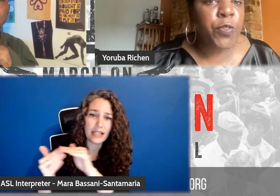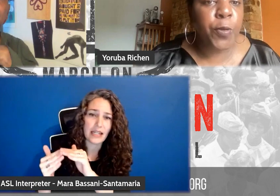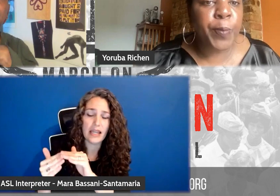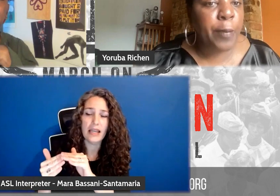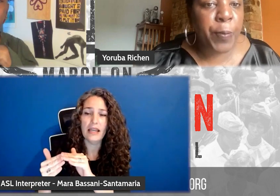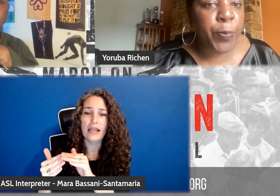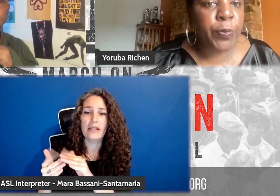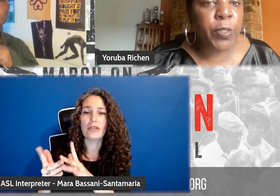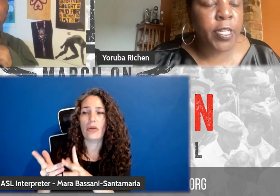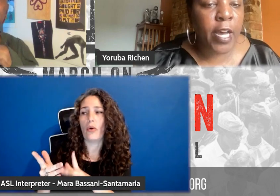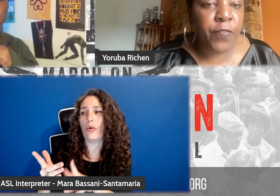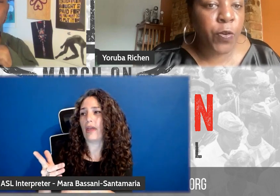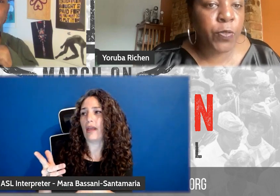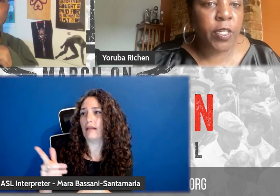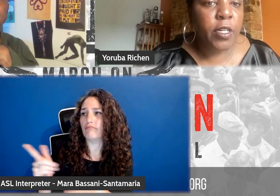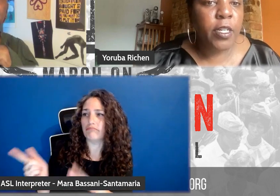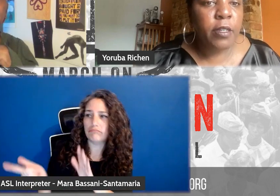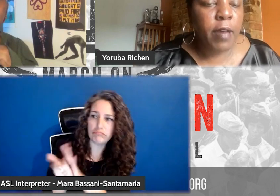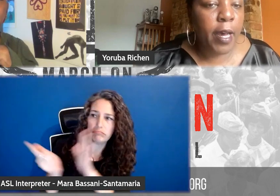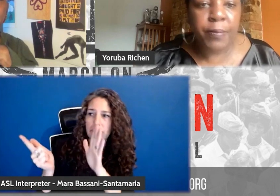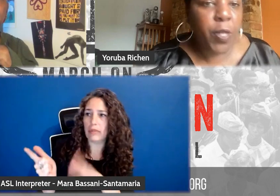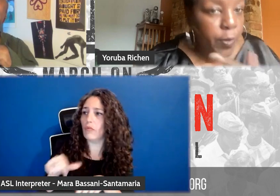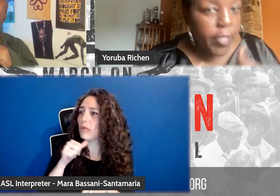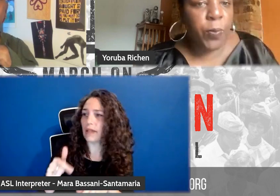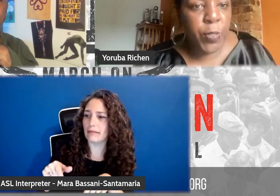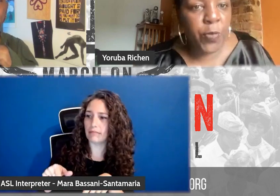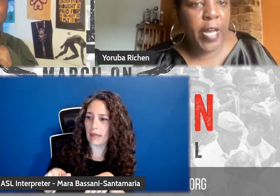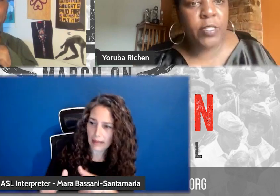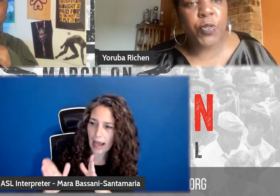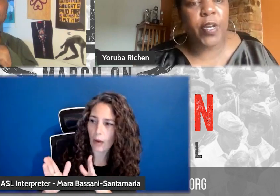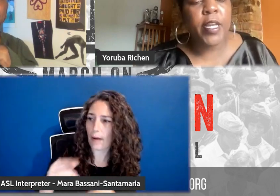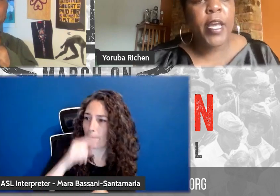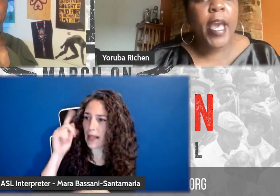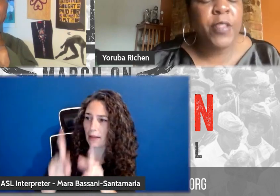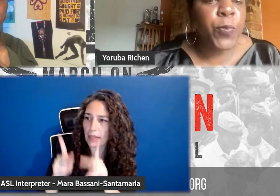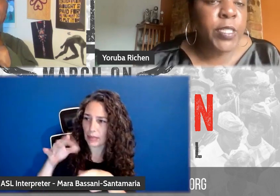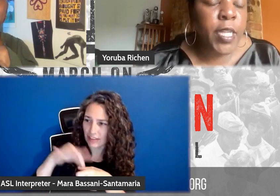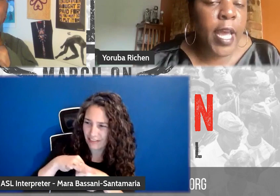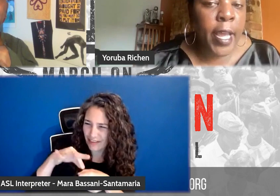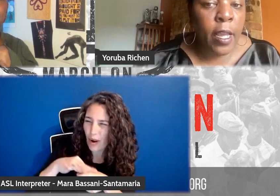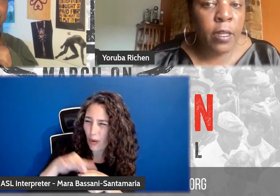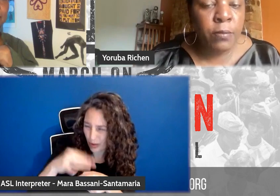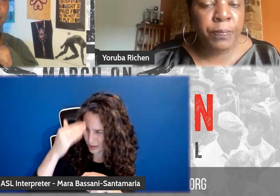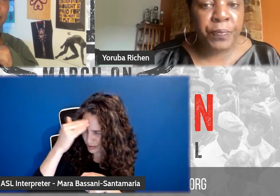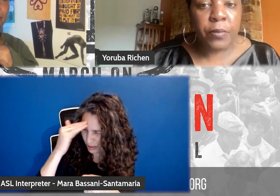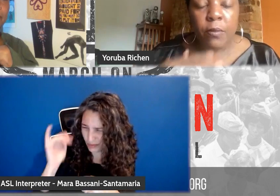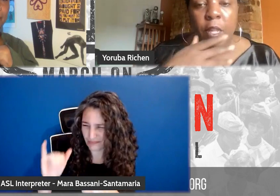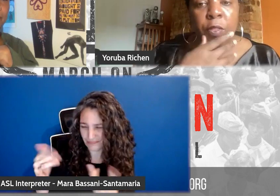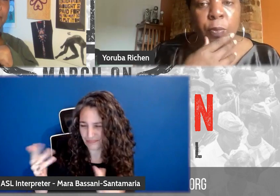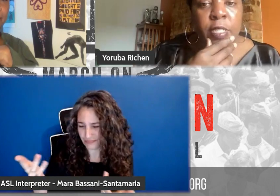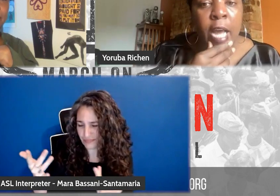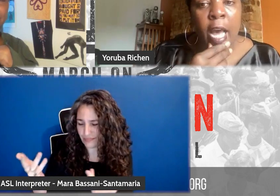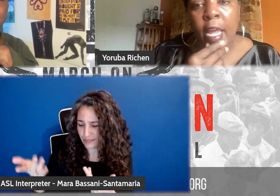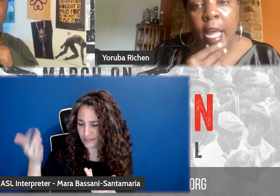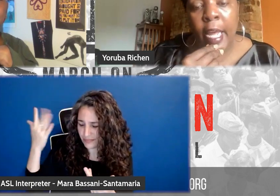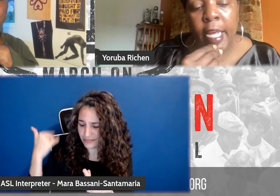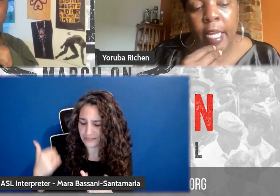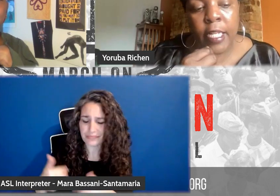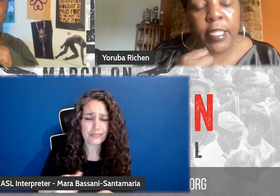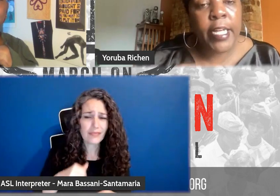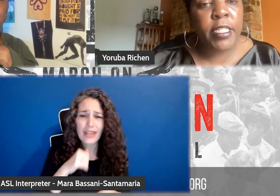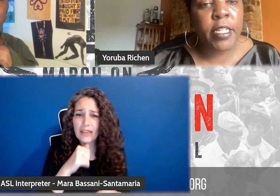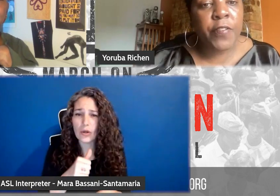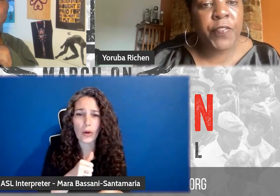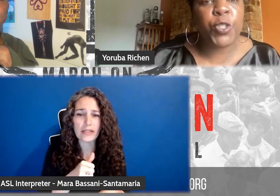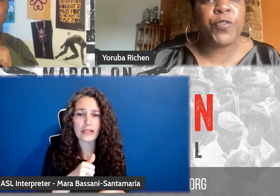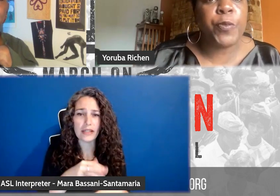suppression. So Black people could not vote, you know, as we know that story. And there wasn't a, there was not a,